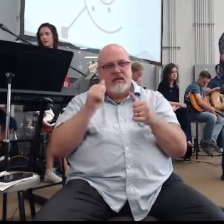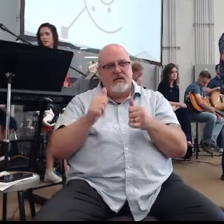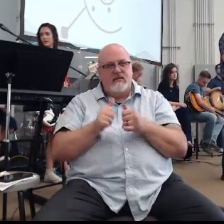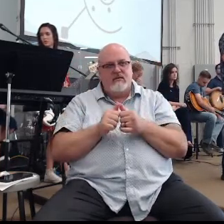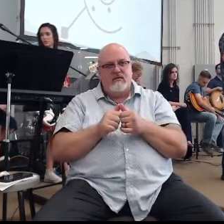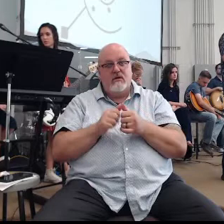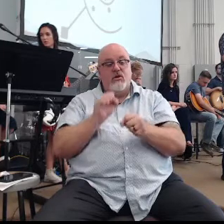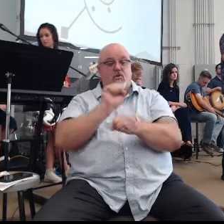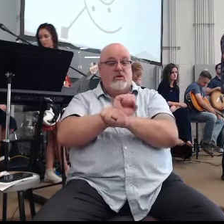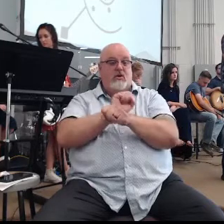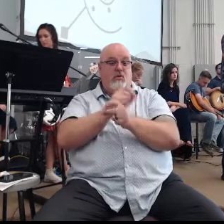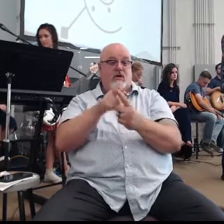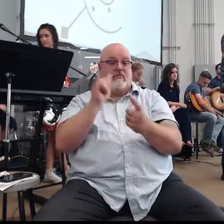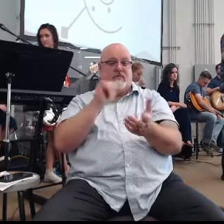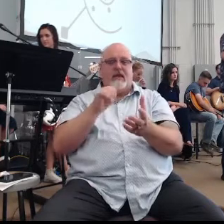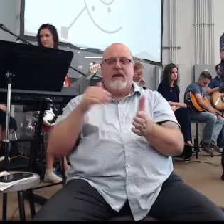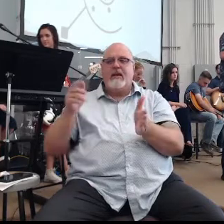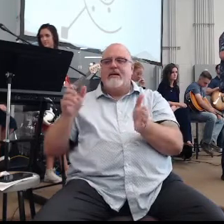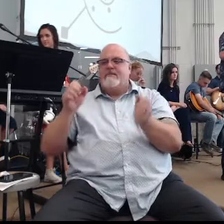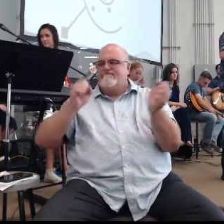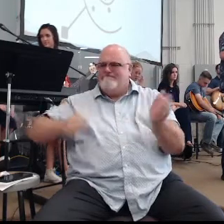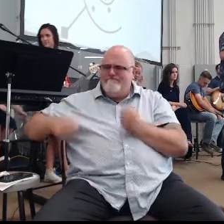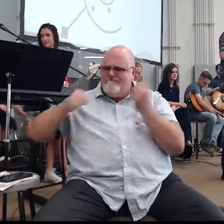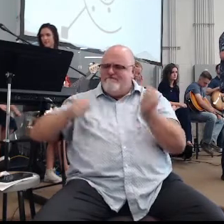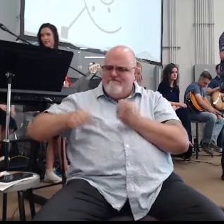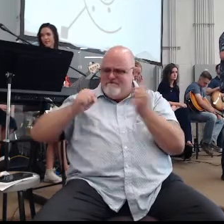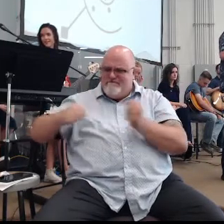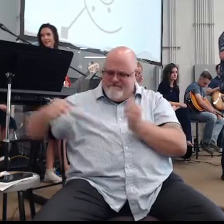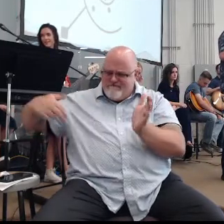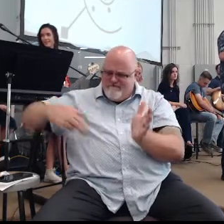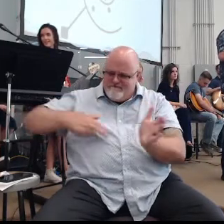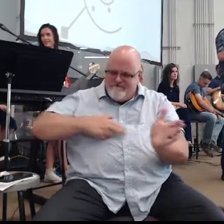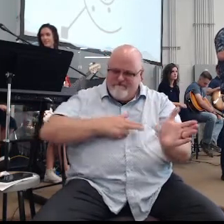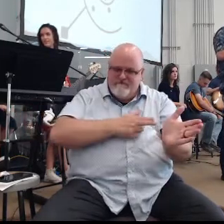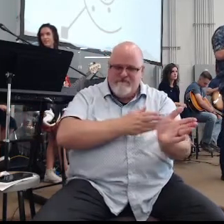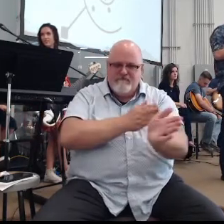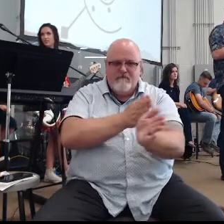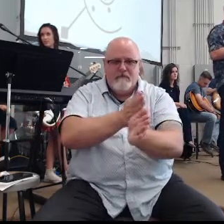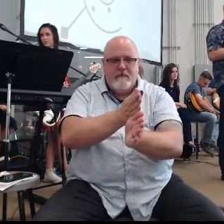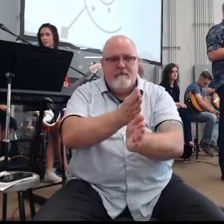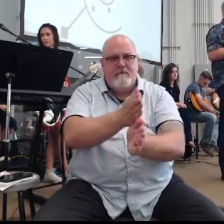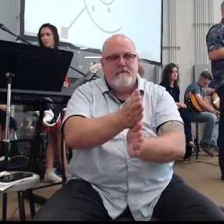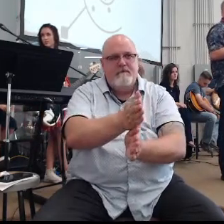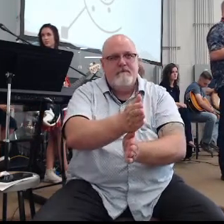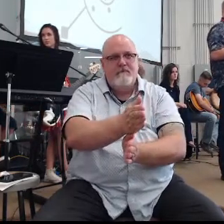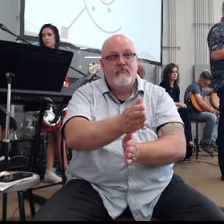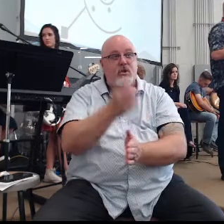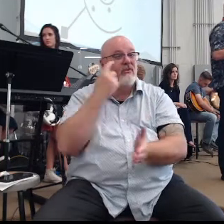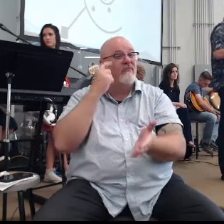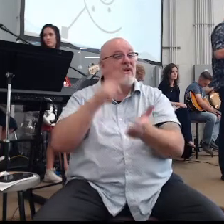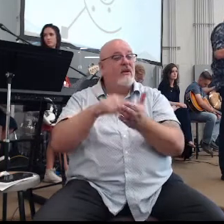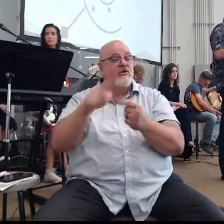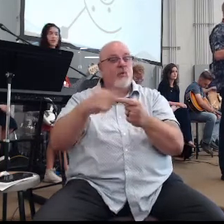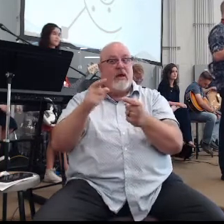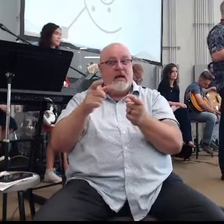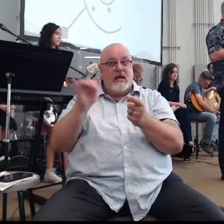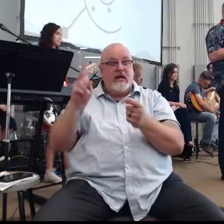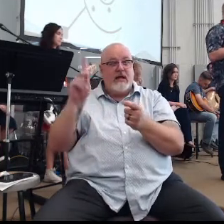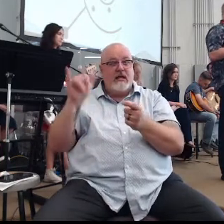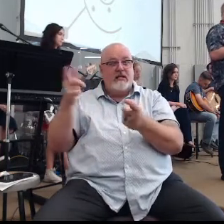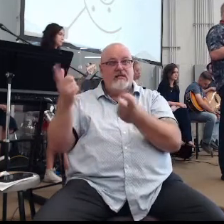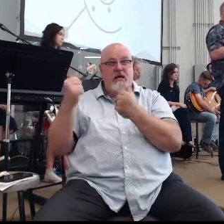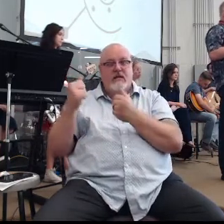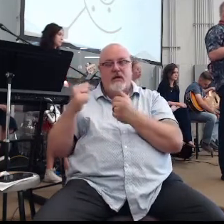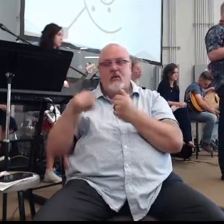work away from that and get back into the flow. You need to recognize when an eddy's coming. When you're